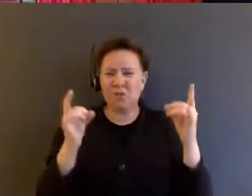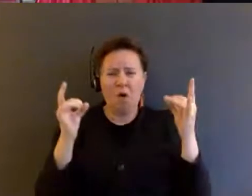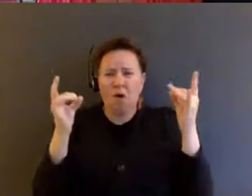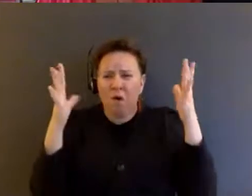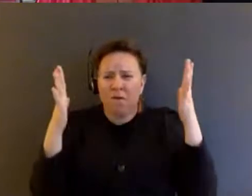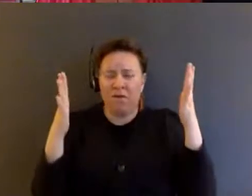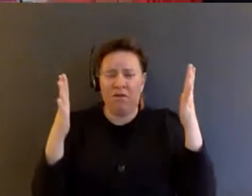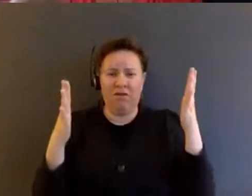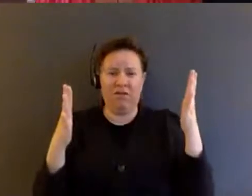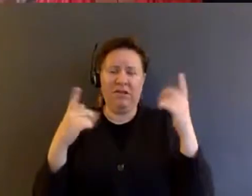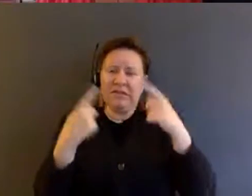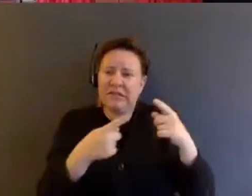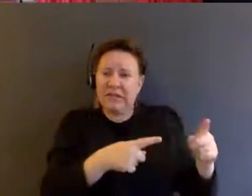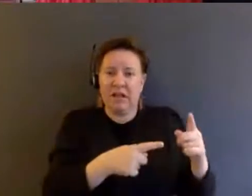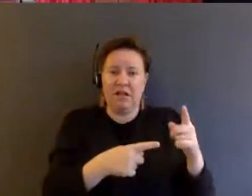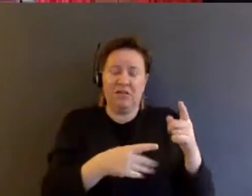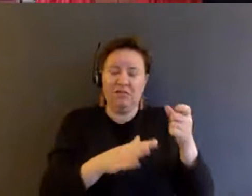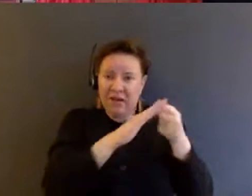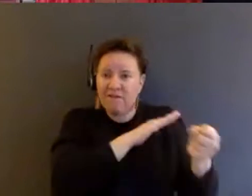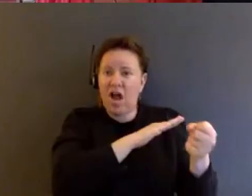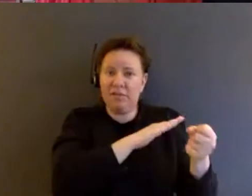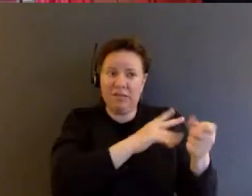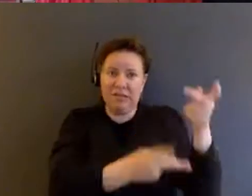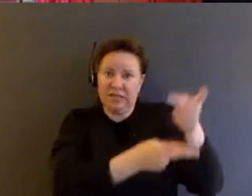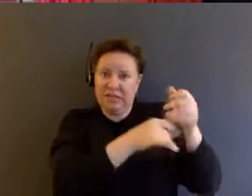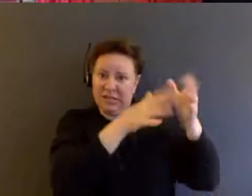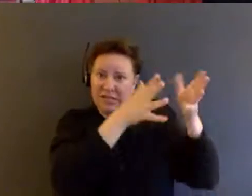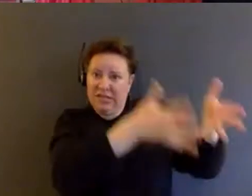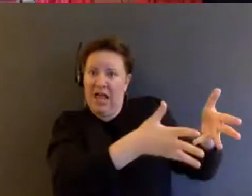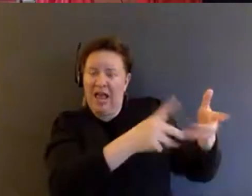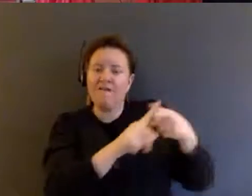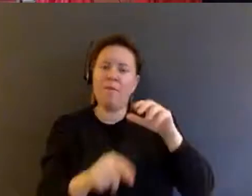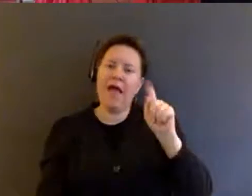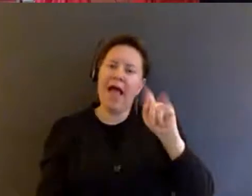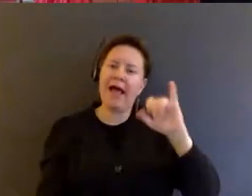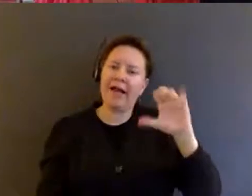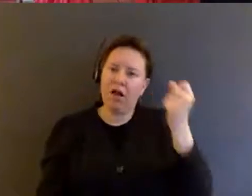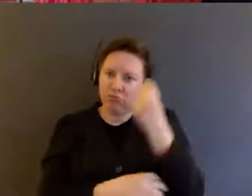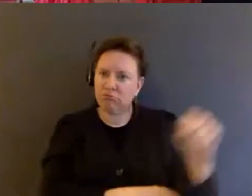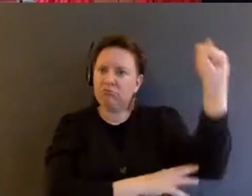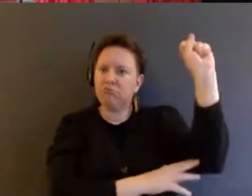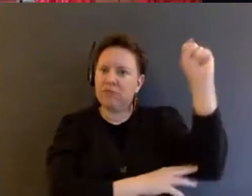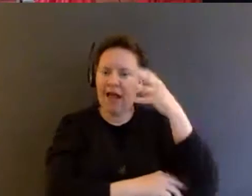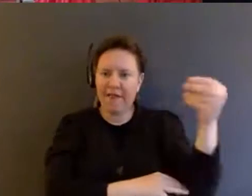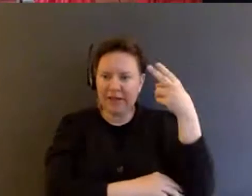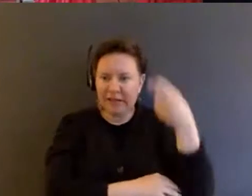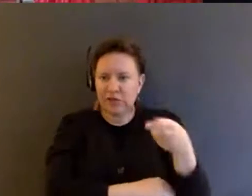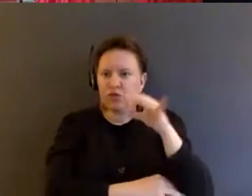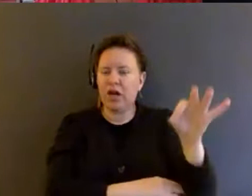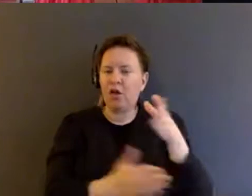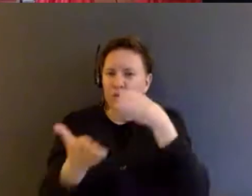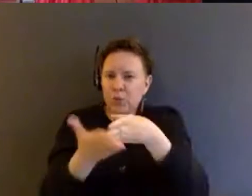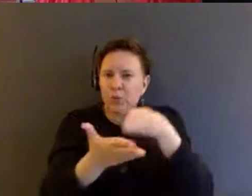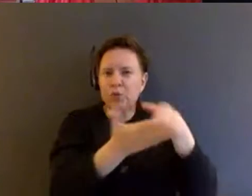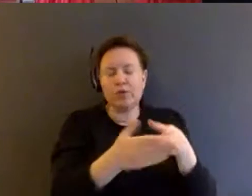of confinement, as we learned by the Attica uprising and by this history of litigation, were also